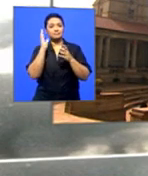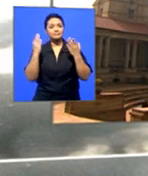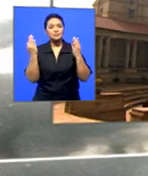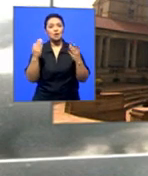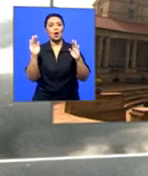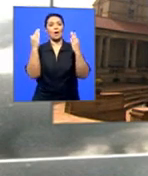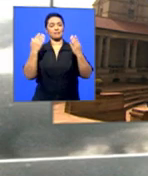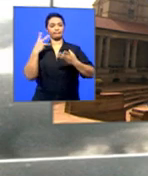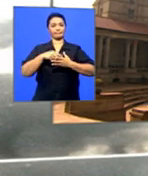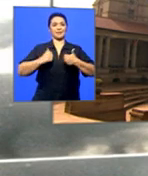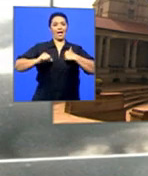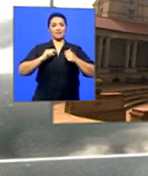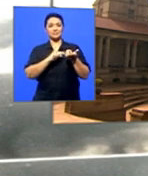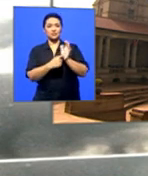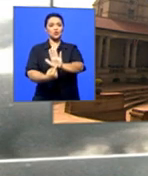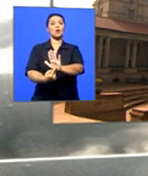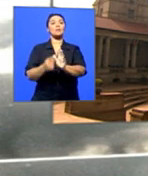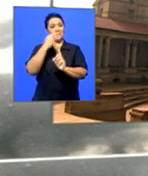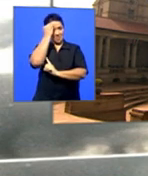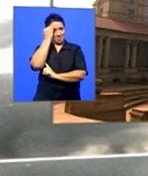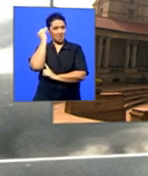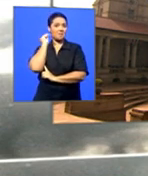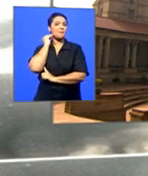odadu nelson mandela make sure that you're there this evening right now